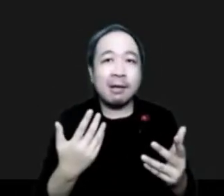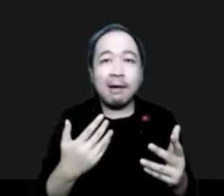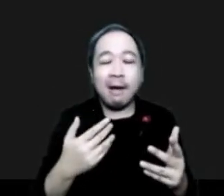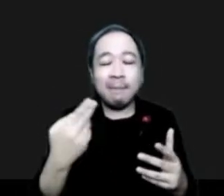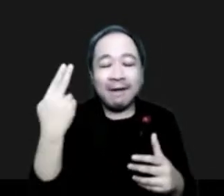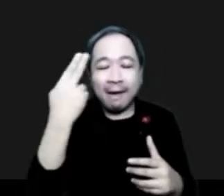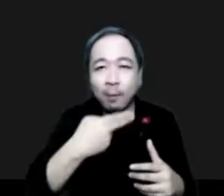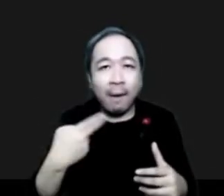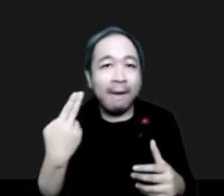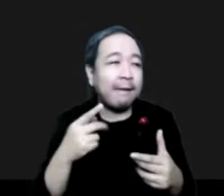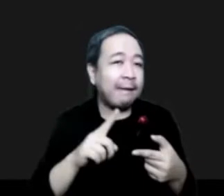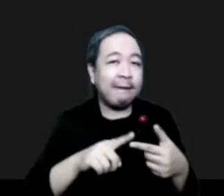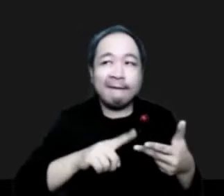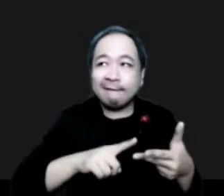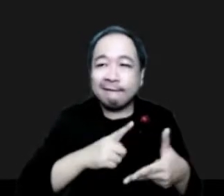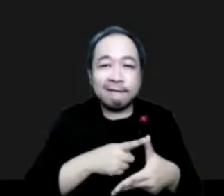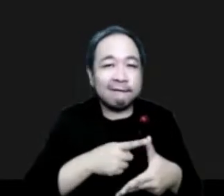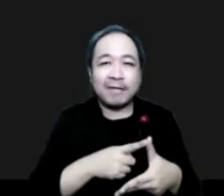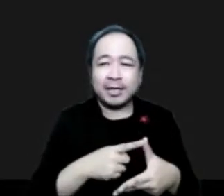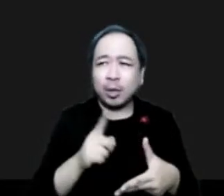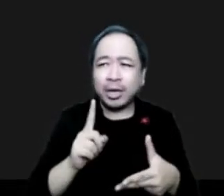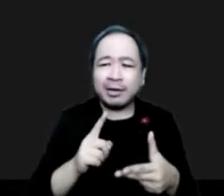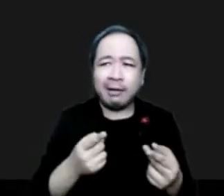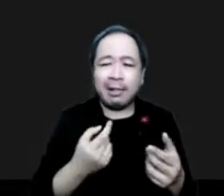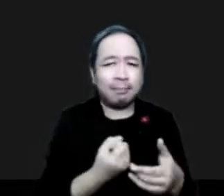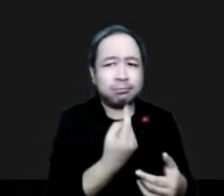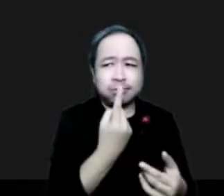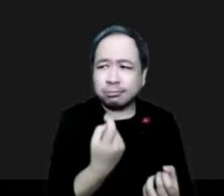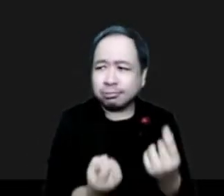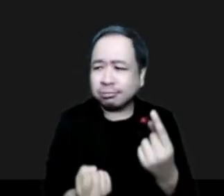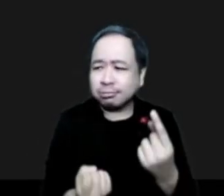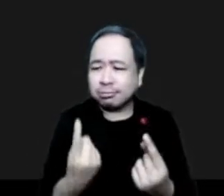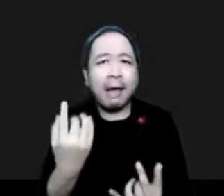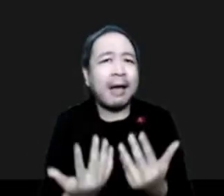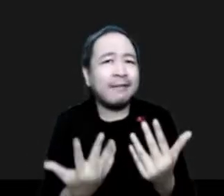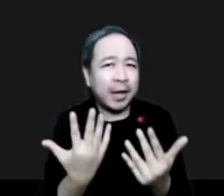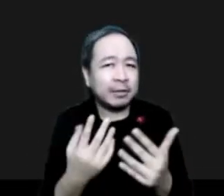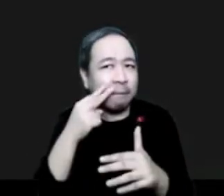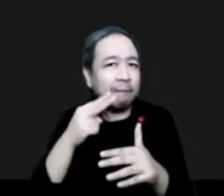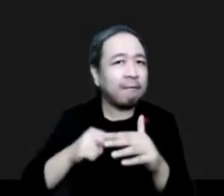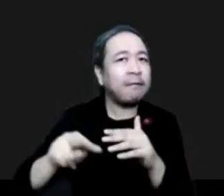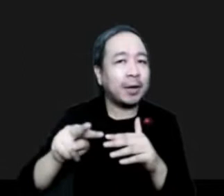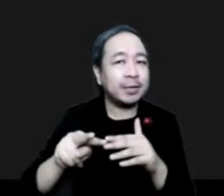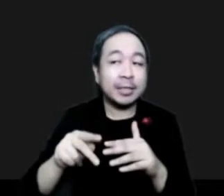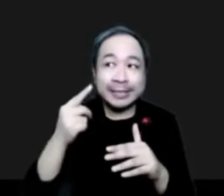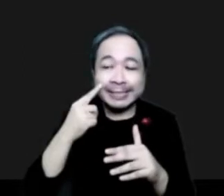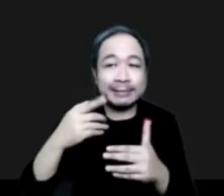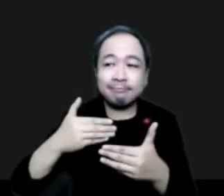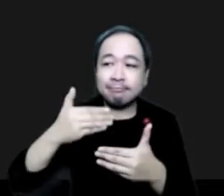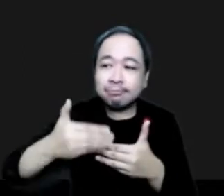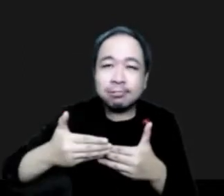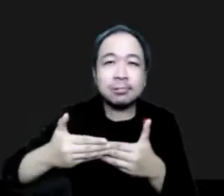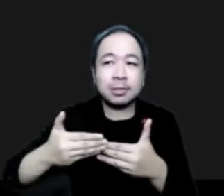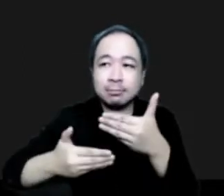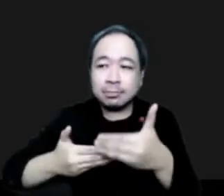for the monthly and seasonal timeframes. So as we move into these seasons, we do have to do